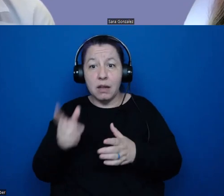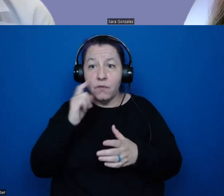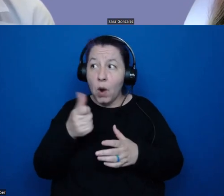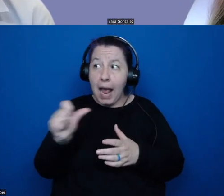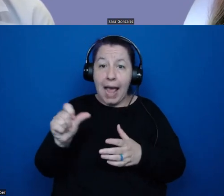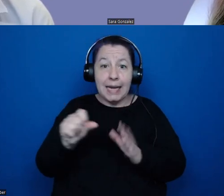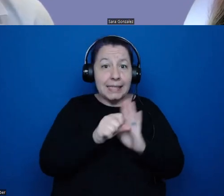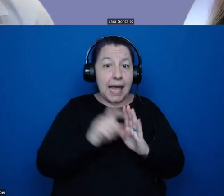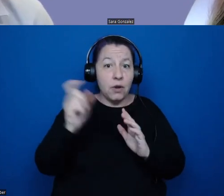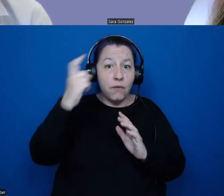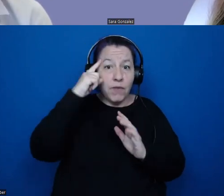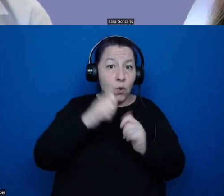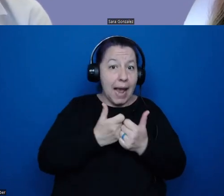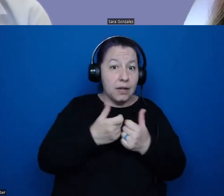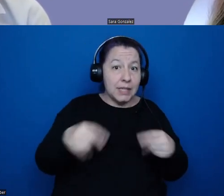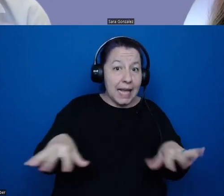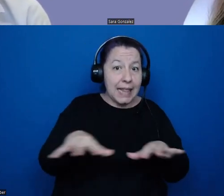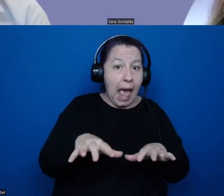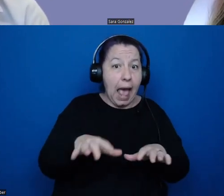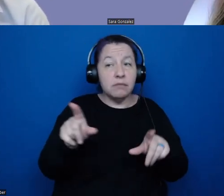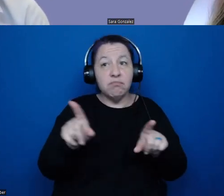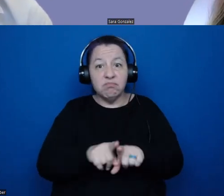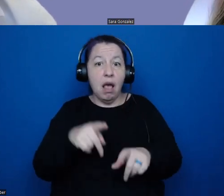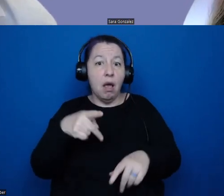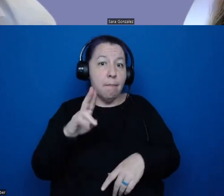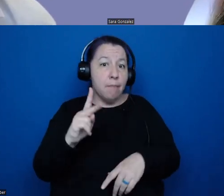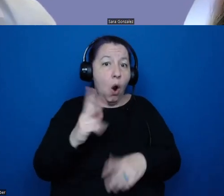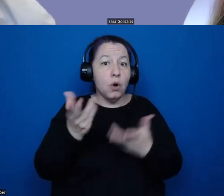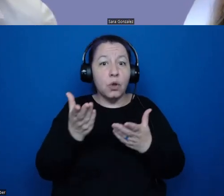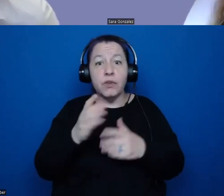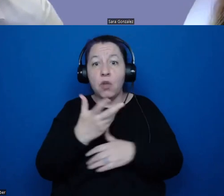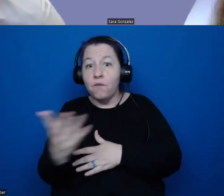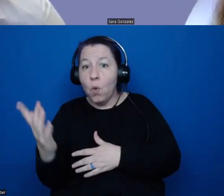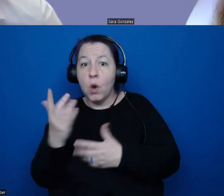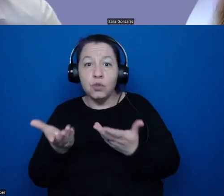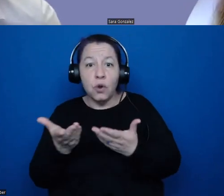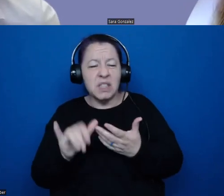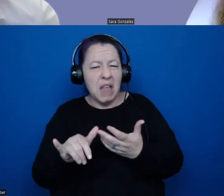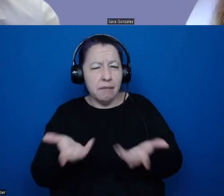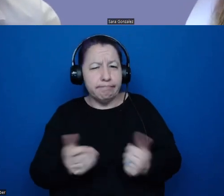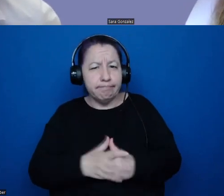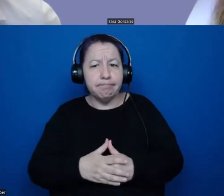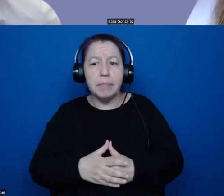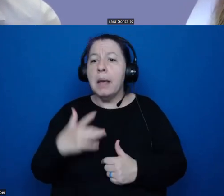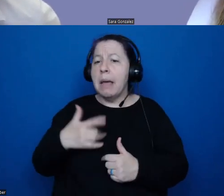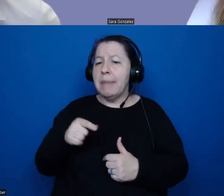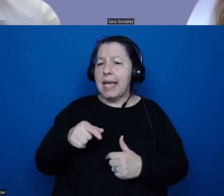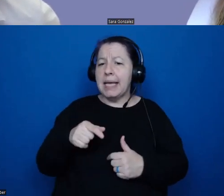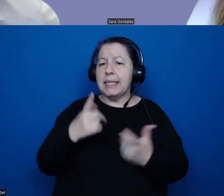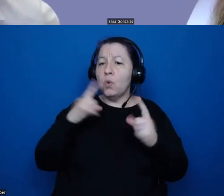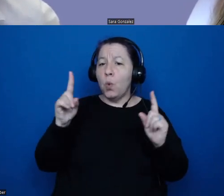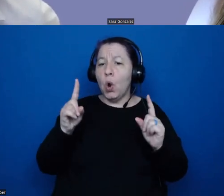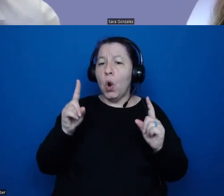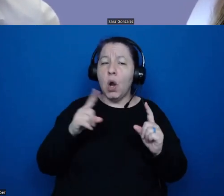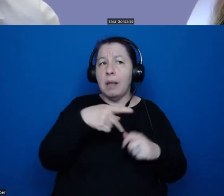lands you're familiar with, such as Park Service, Forest Service, etc. And usually this works on kind of like a park by park